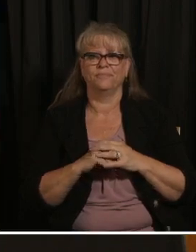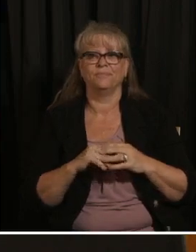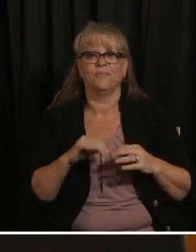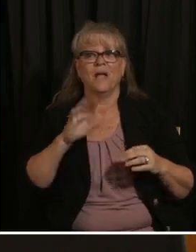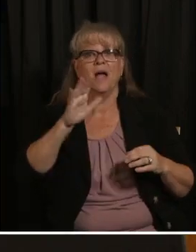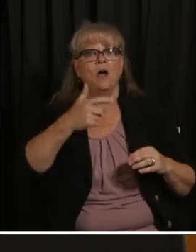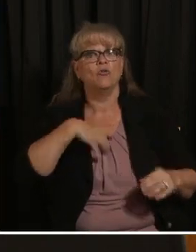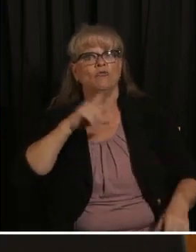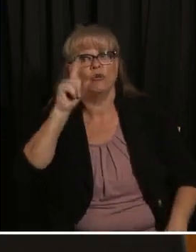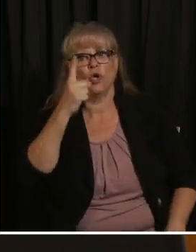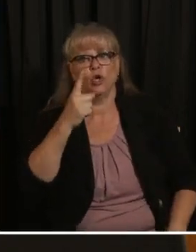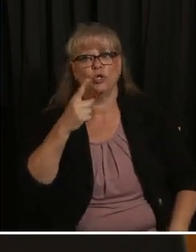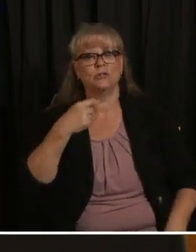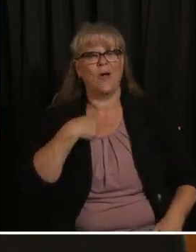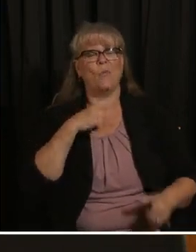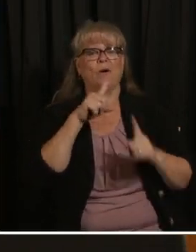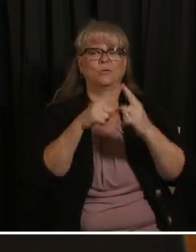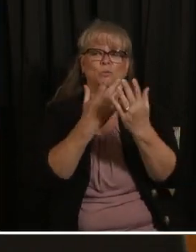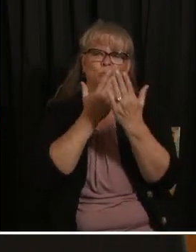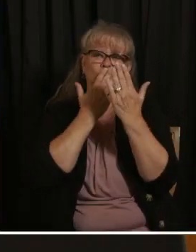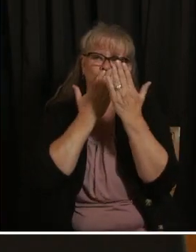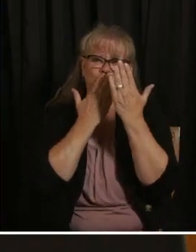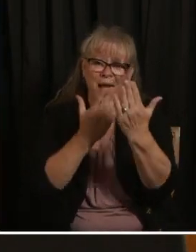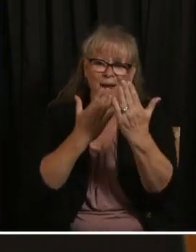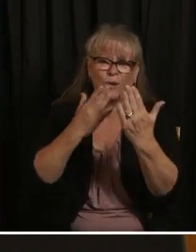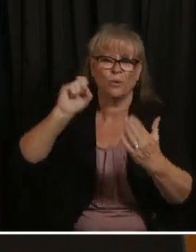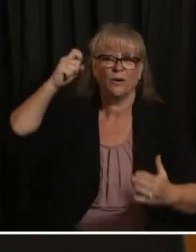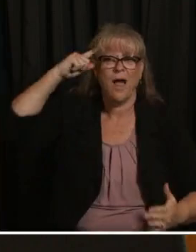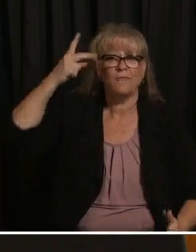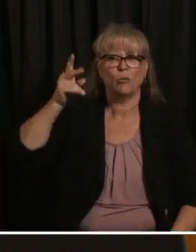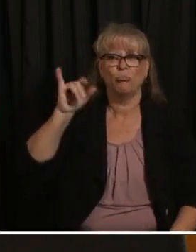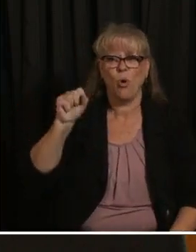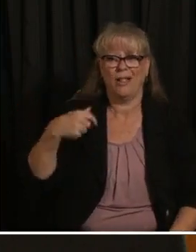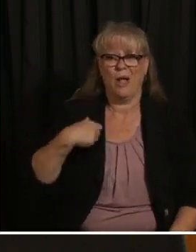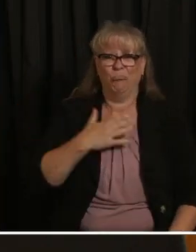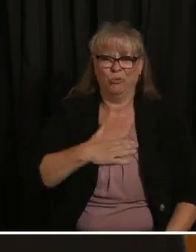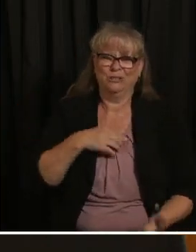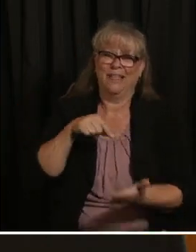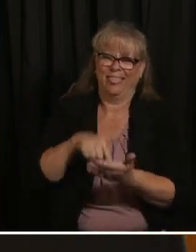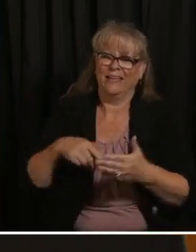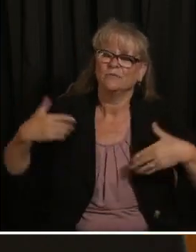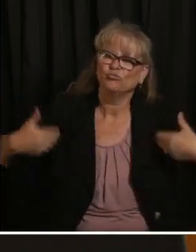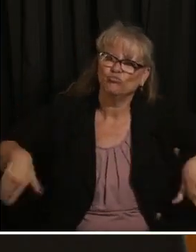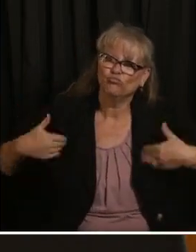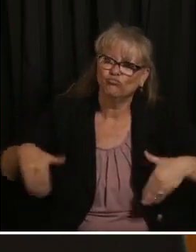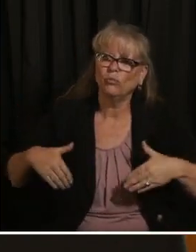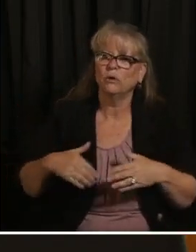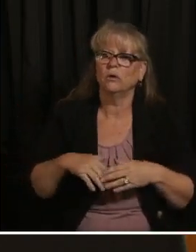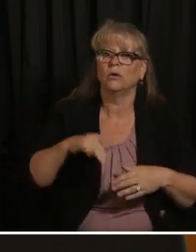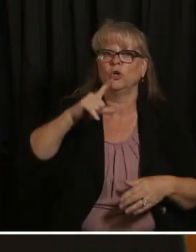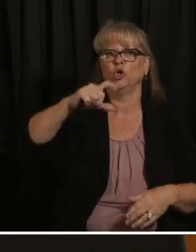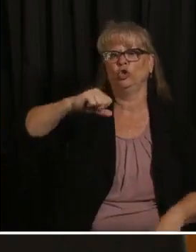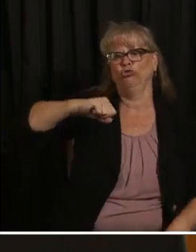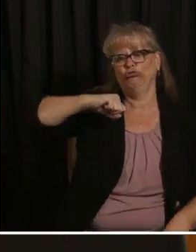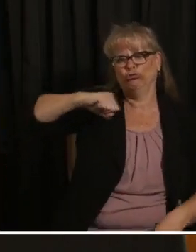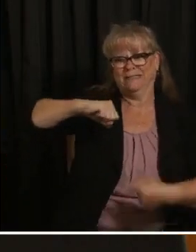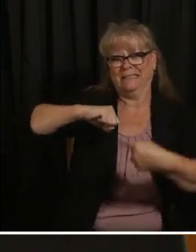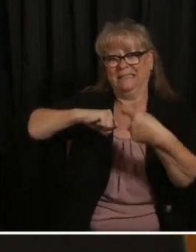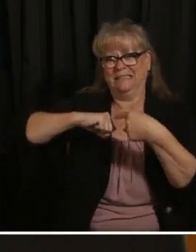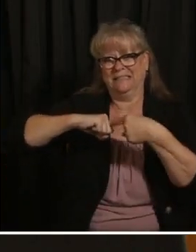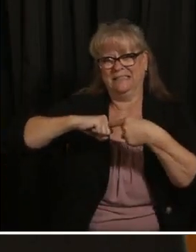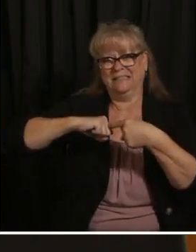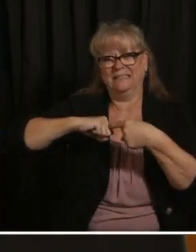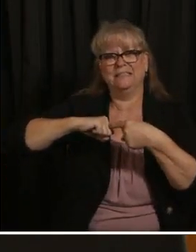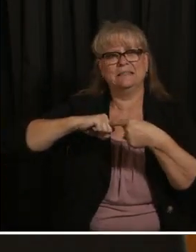you so much Governor Polis I appreciate it um resilience to me specifically during this pandemic is maintaining a positive